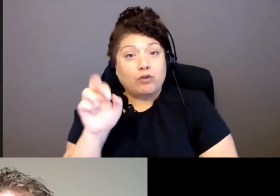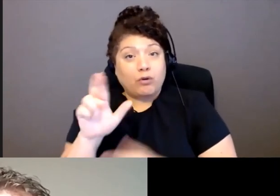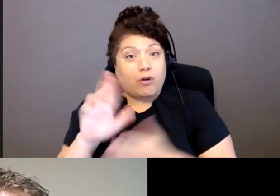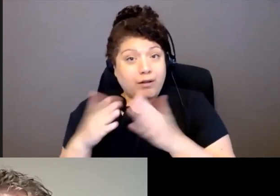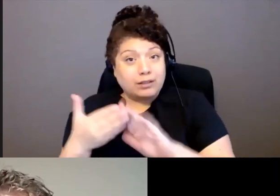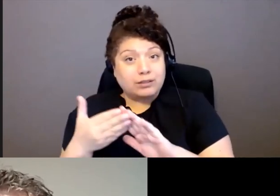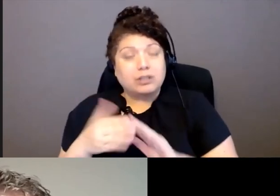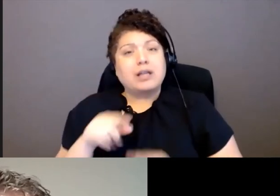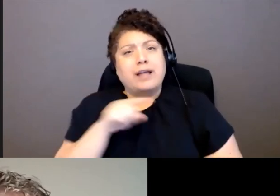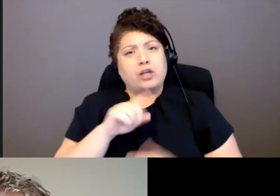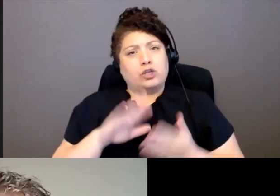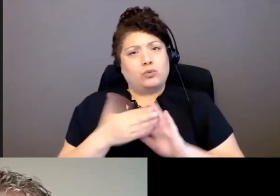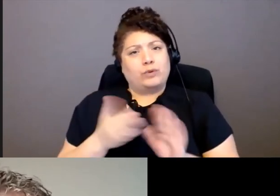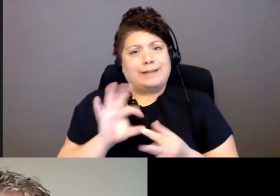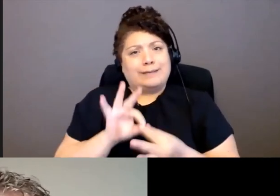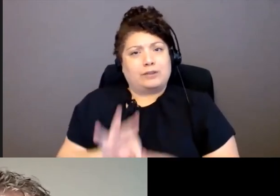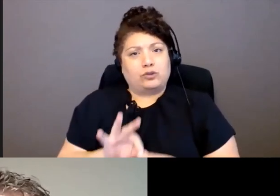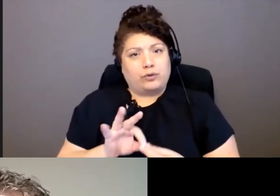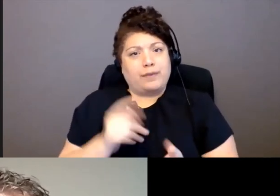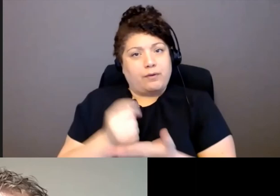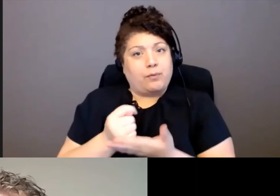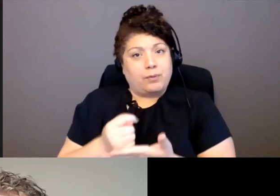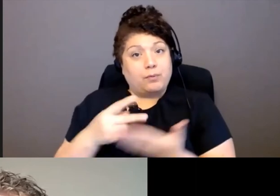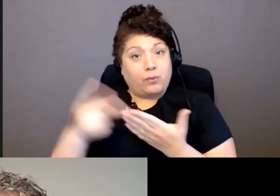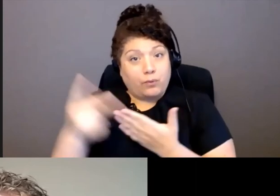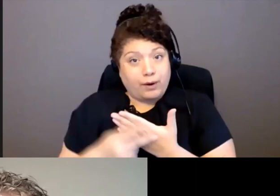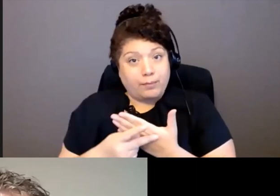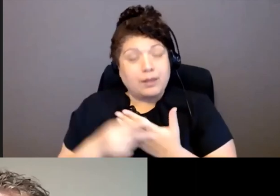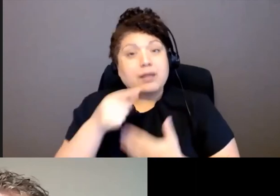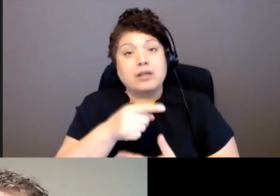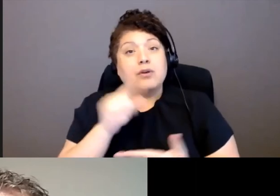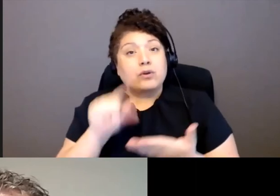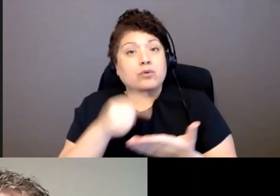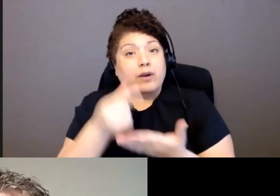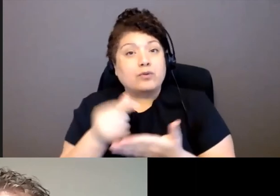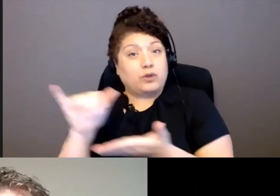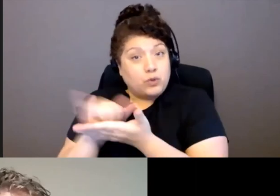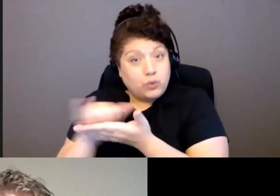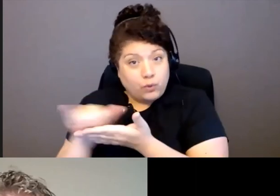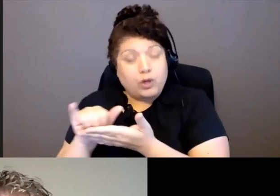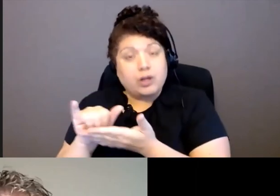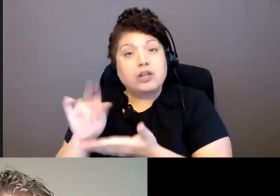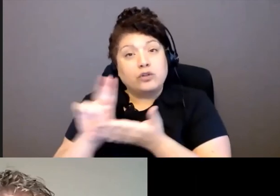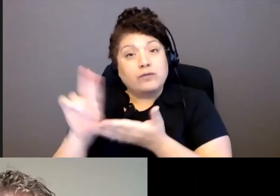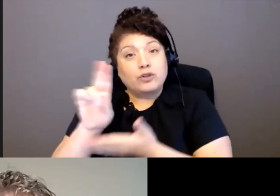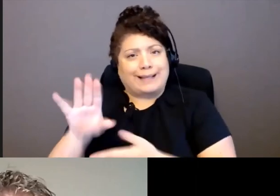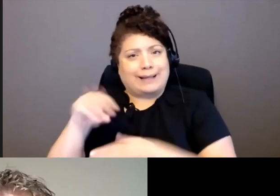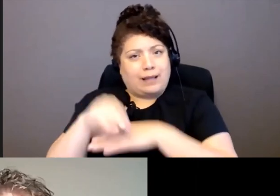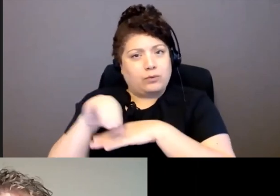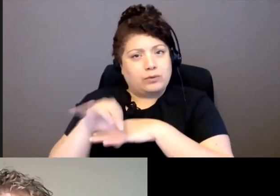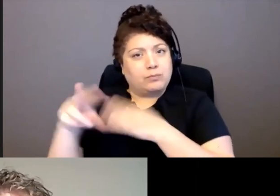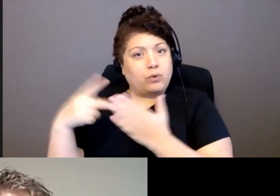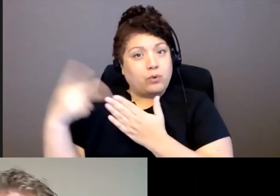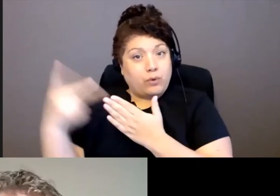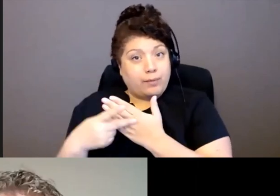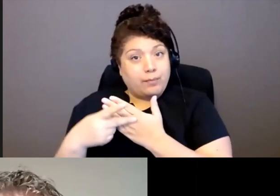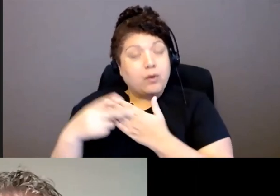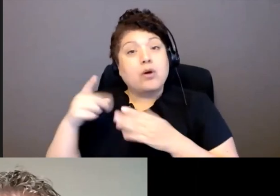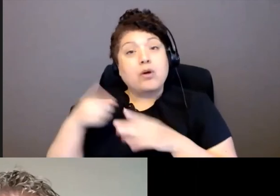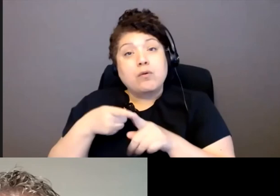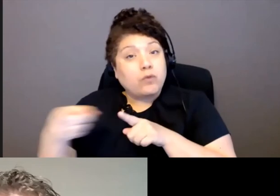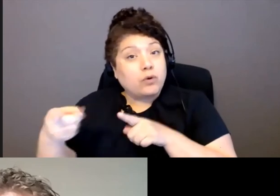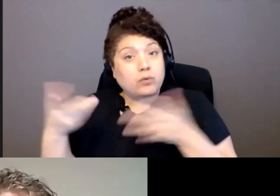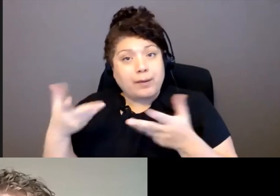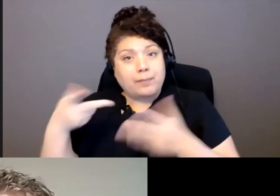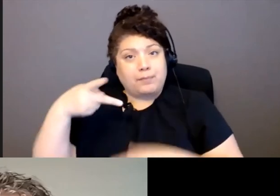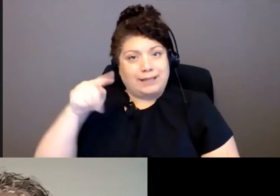-centered therapy program and went on to become a graduate of New York University's counseling program with a focus on PTSD